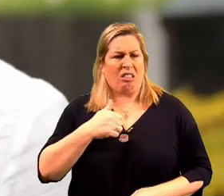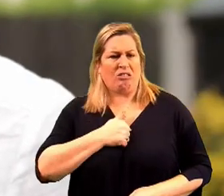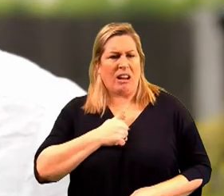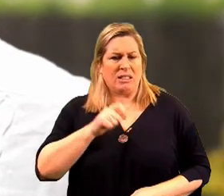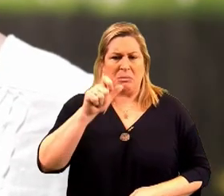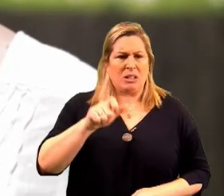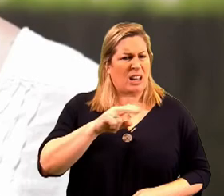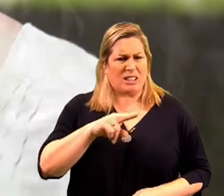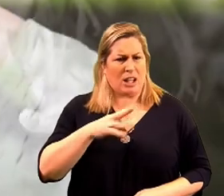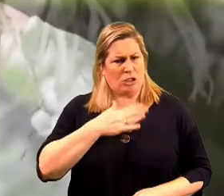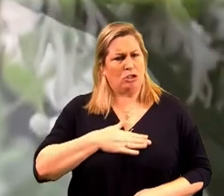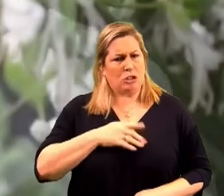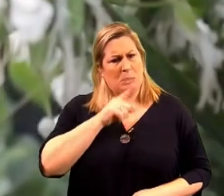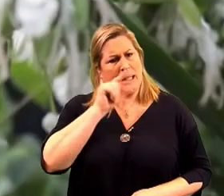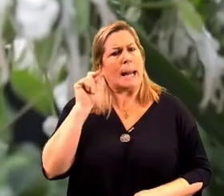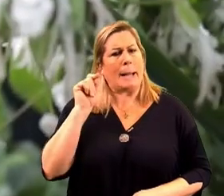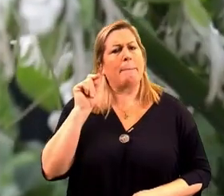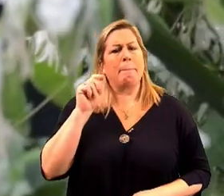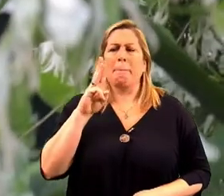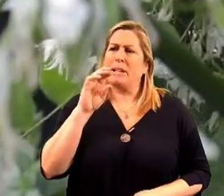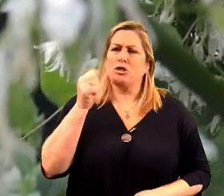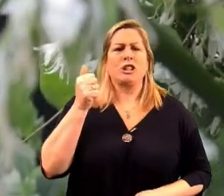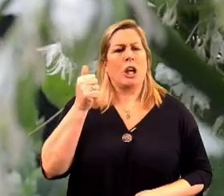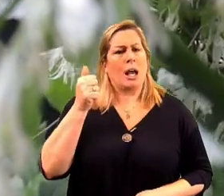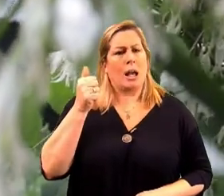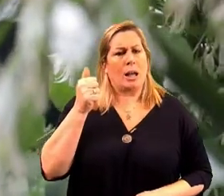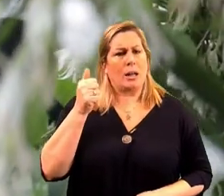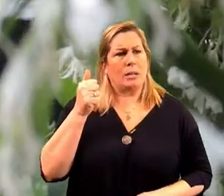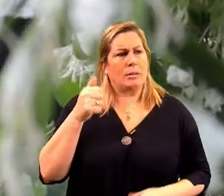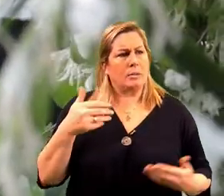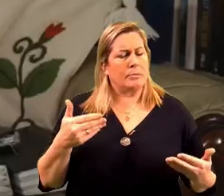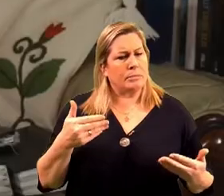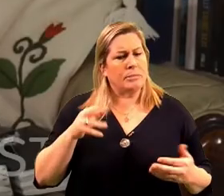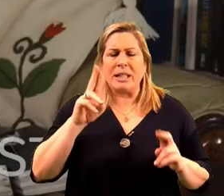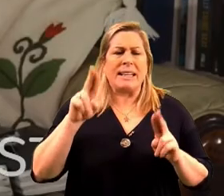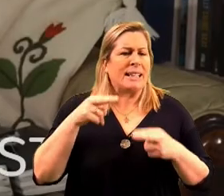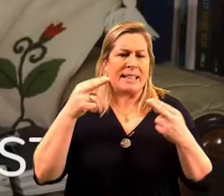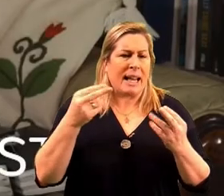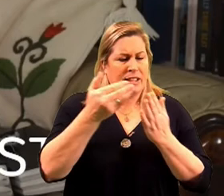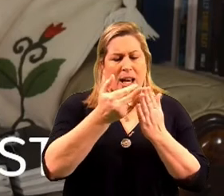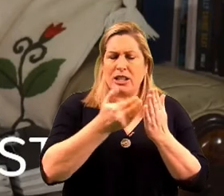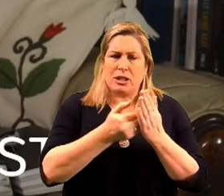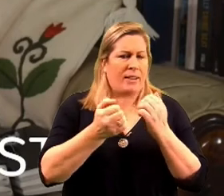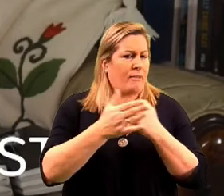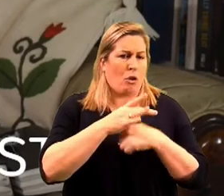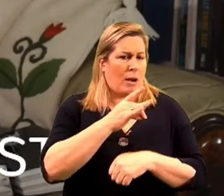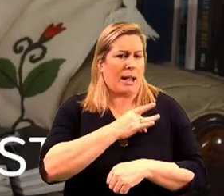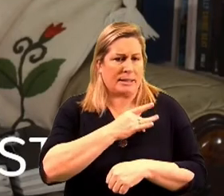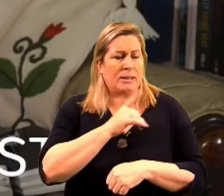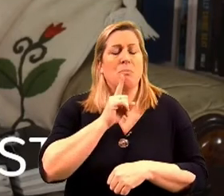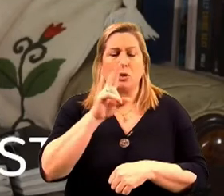not patricia down in bed seven you can't legislate for kindness but you can create an atmosphere